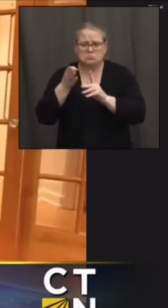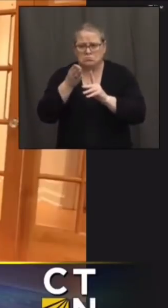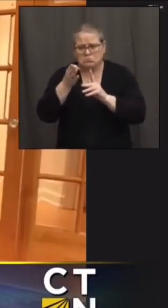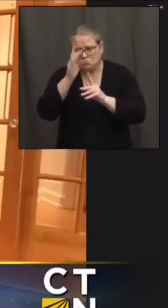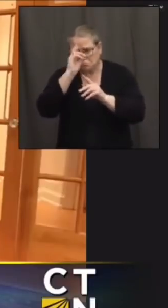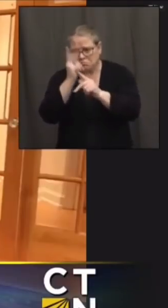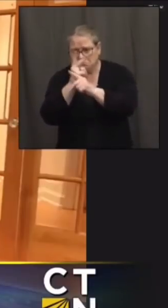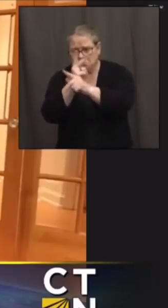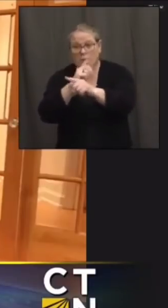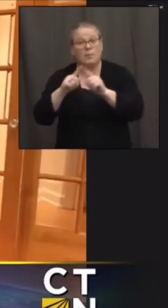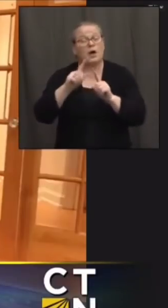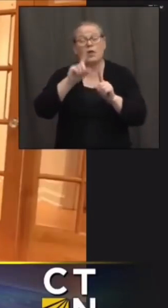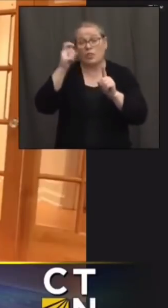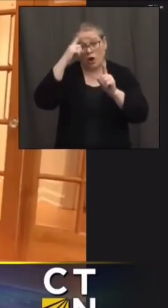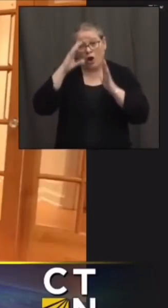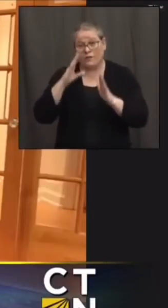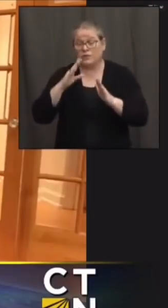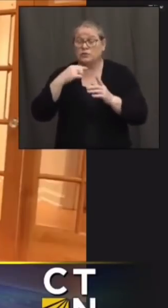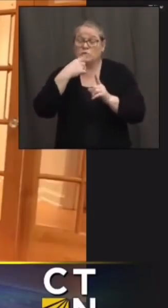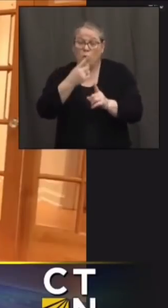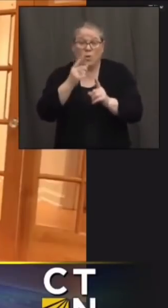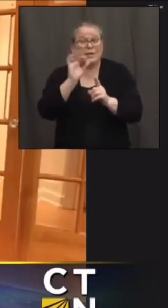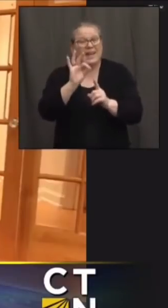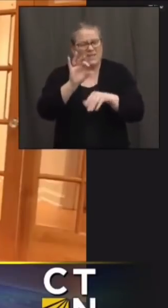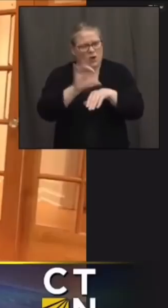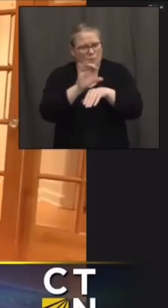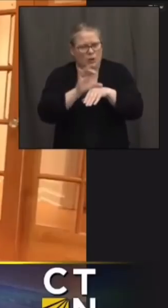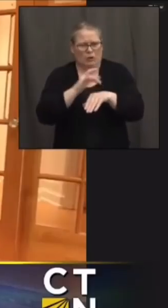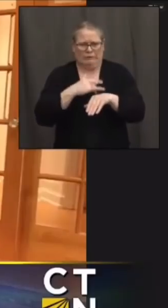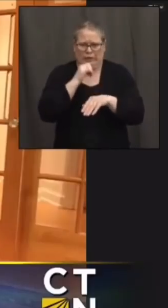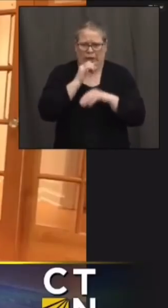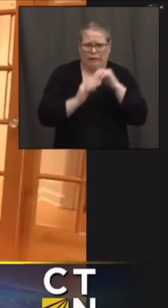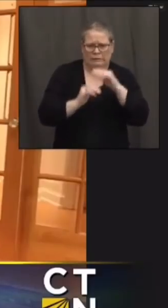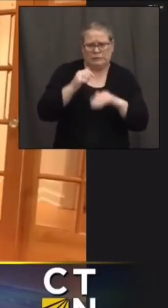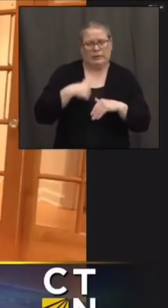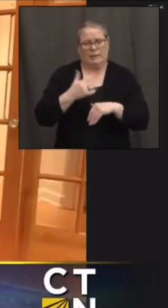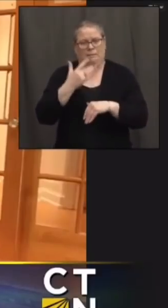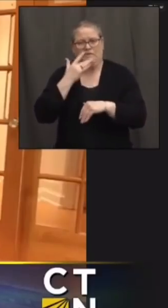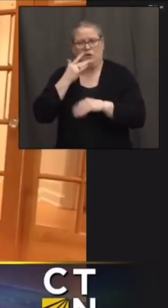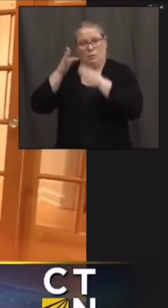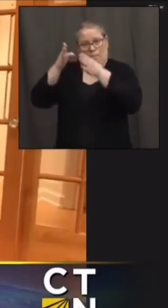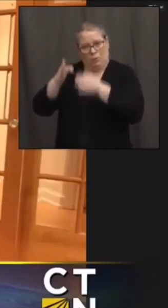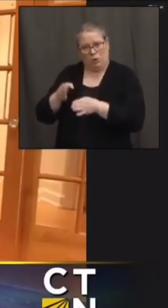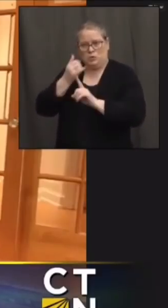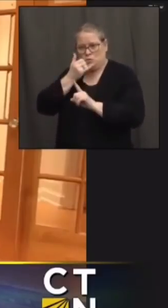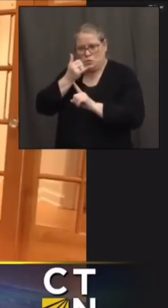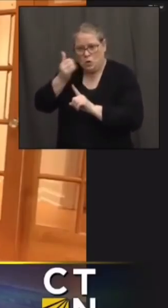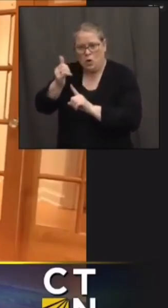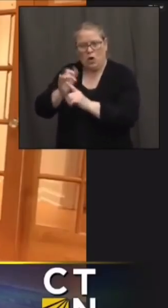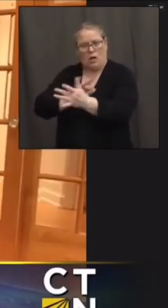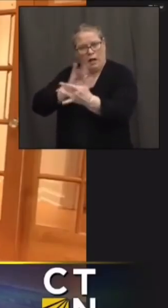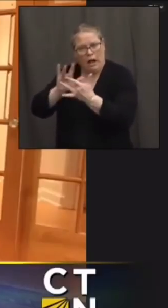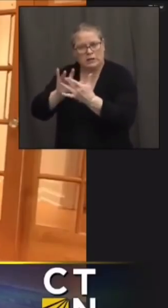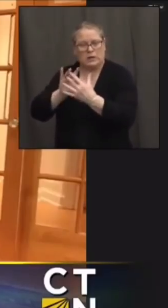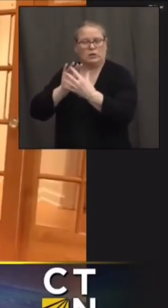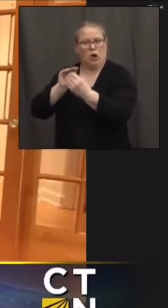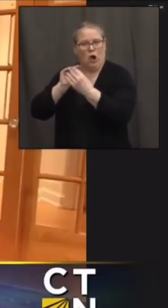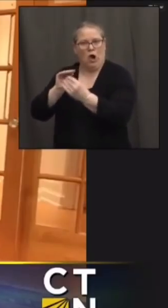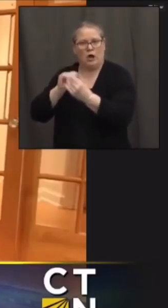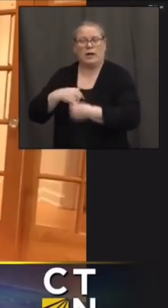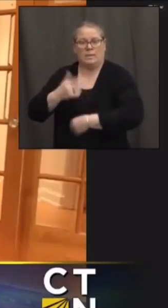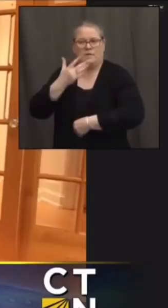not comfortable with that approach and you'd rather uh call and speak to a human uh that person on the other end of that call line will actually